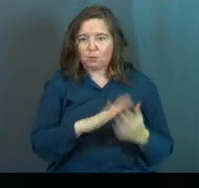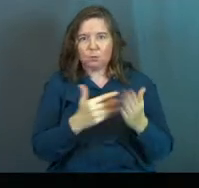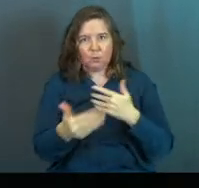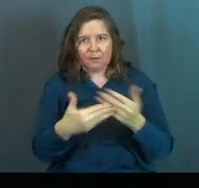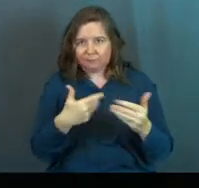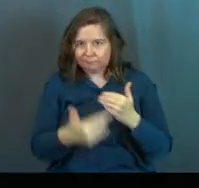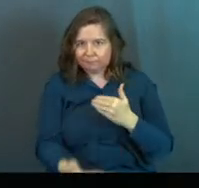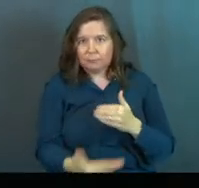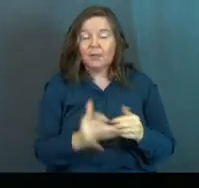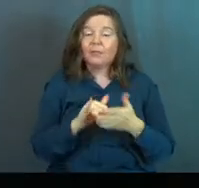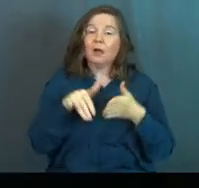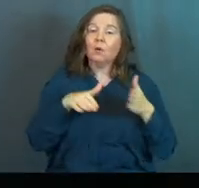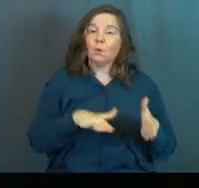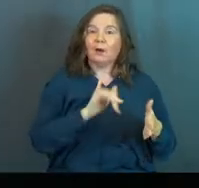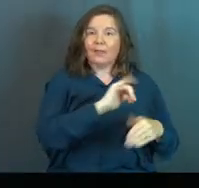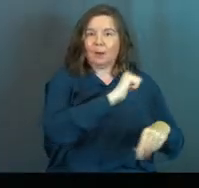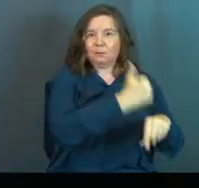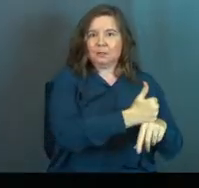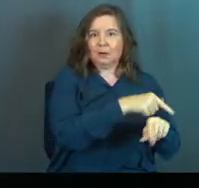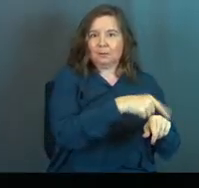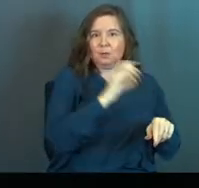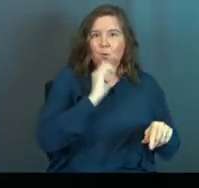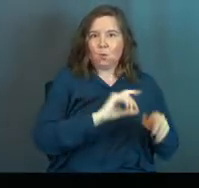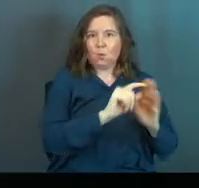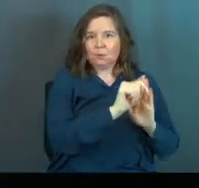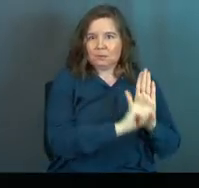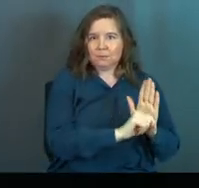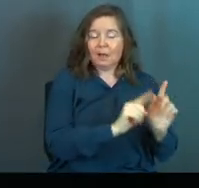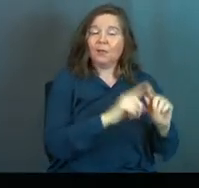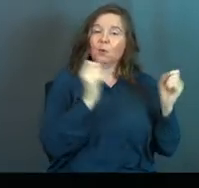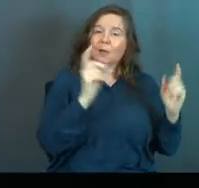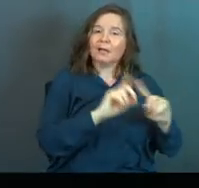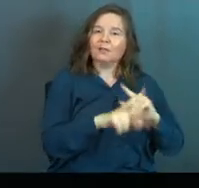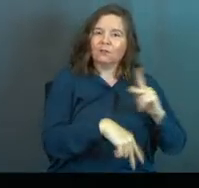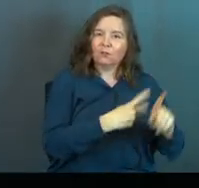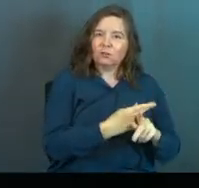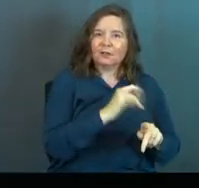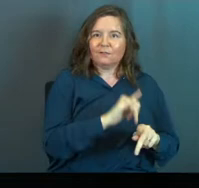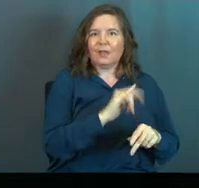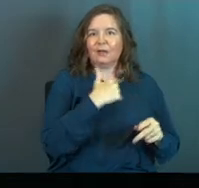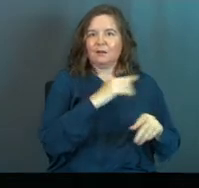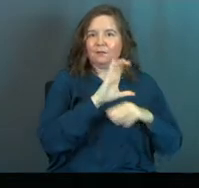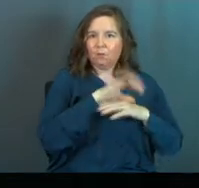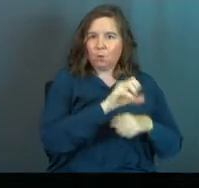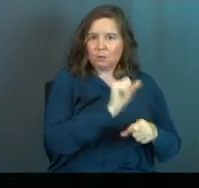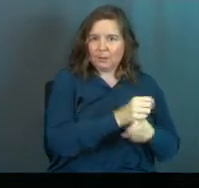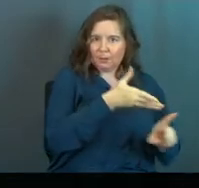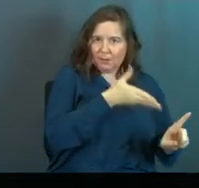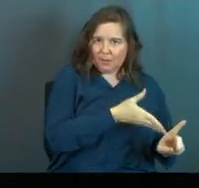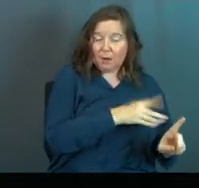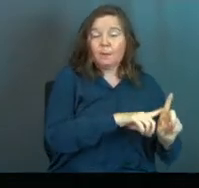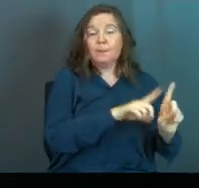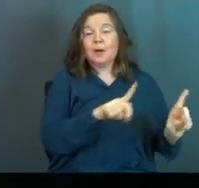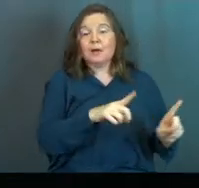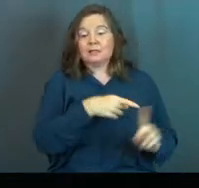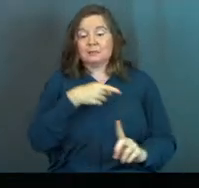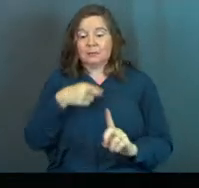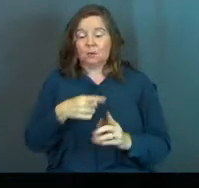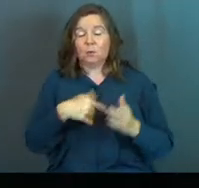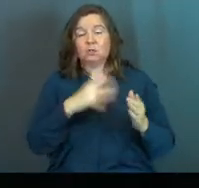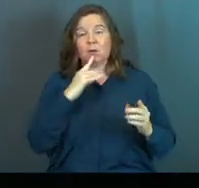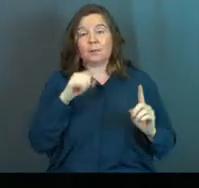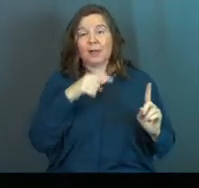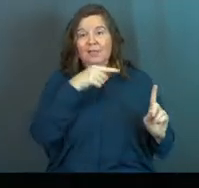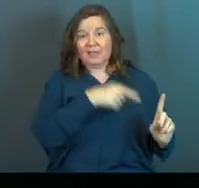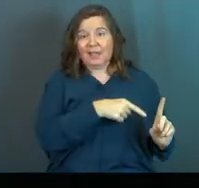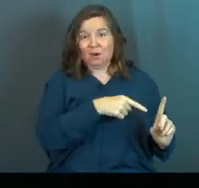free. That's the way that that was supposed to work. And there were a lot of different versions of that forced labor there. But specifically what